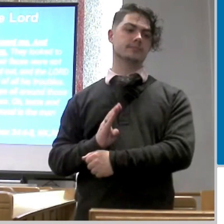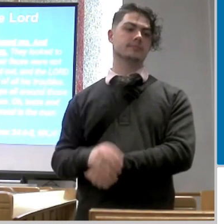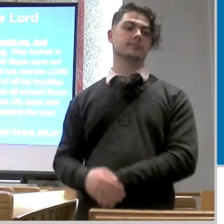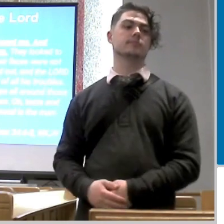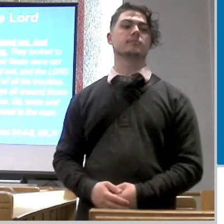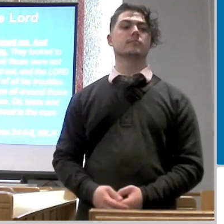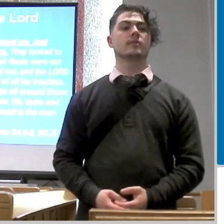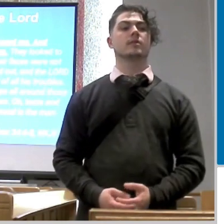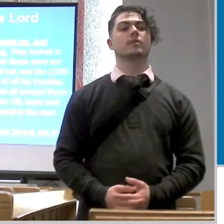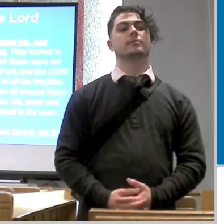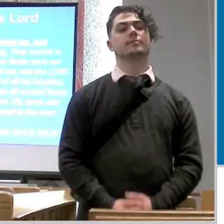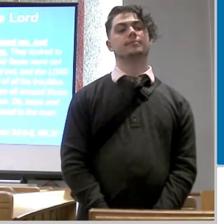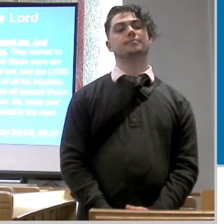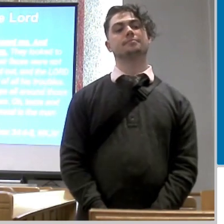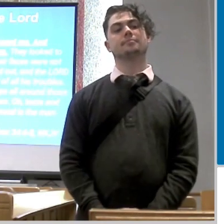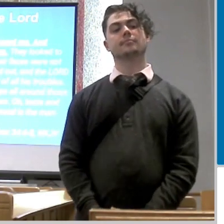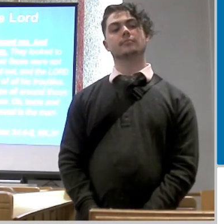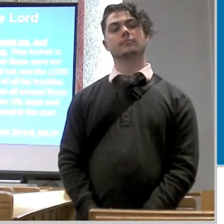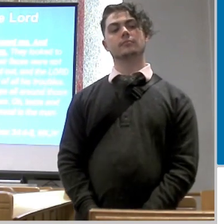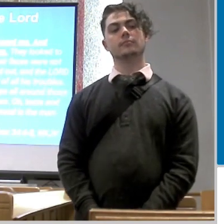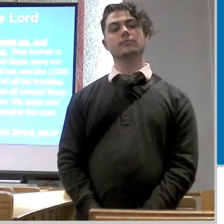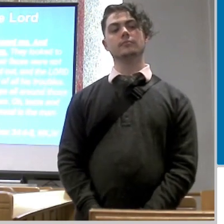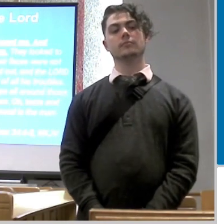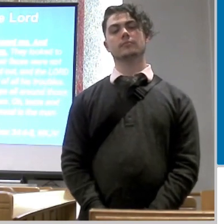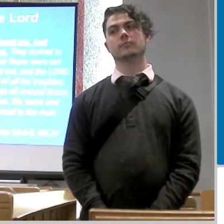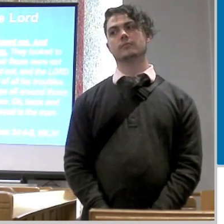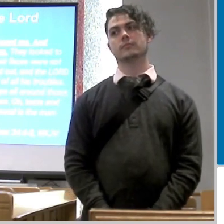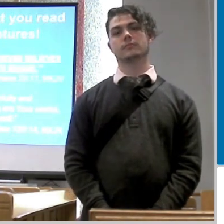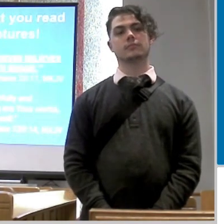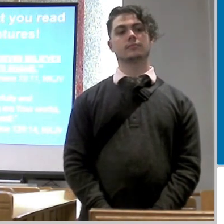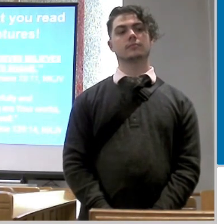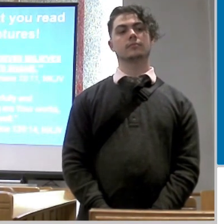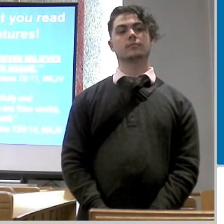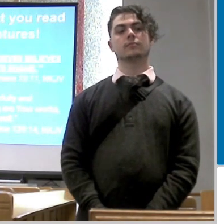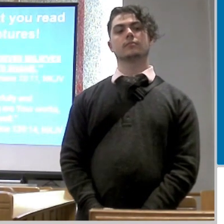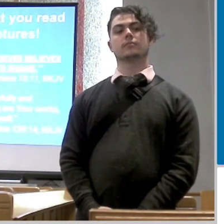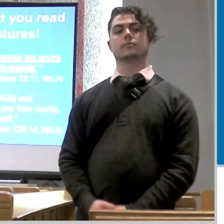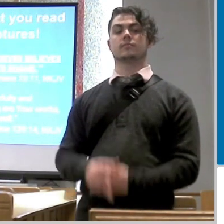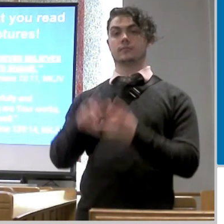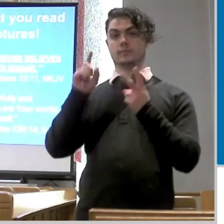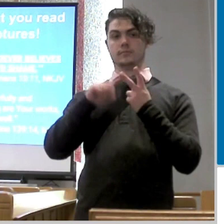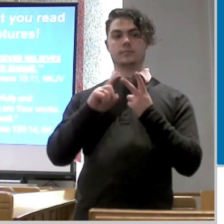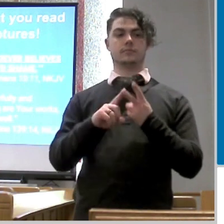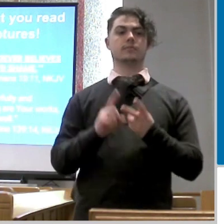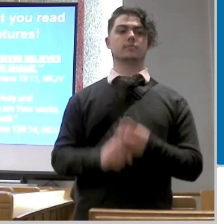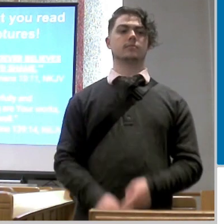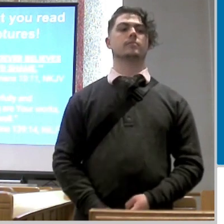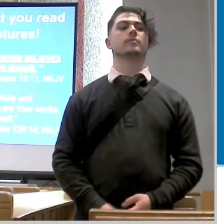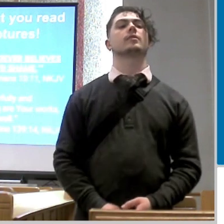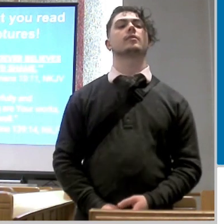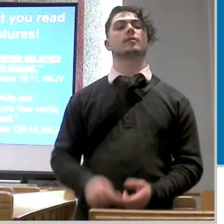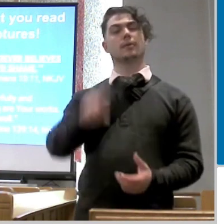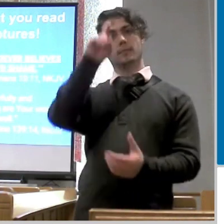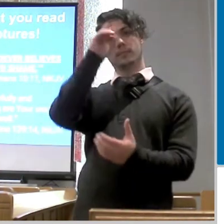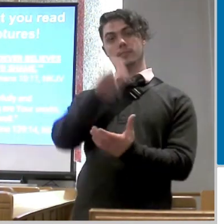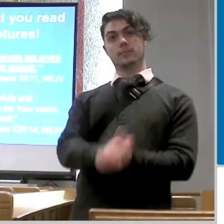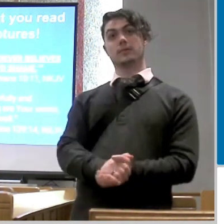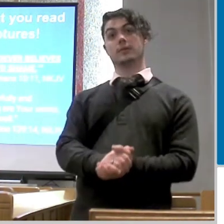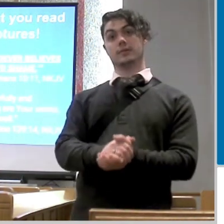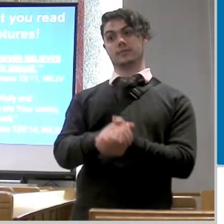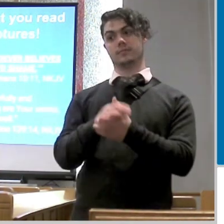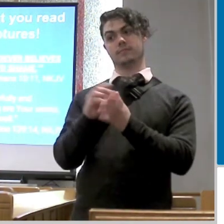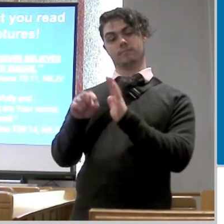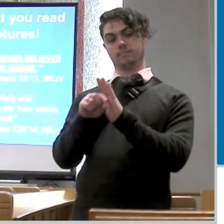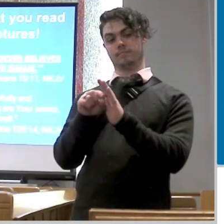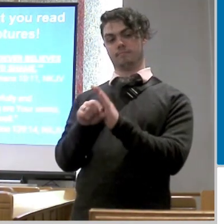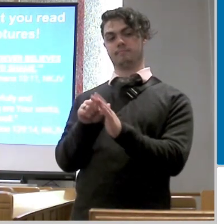but all my fears that's what the bible says number two i need to believe what i read in